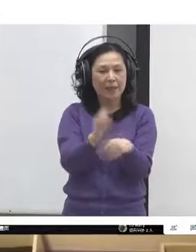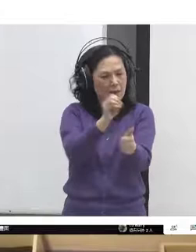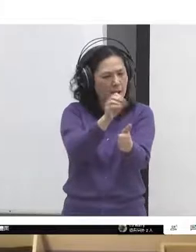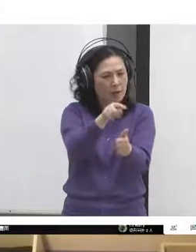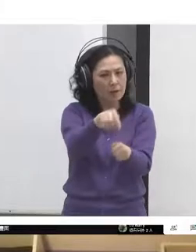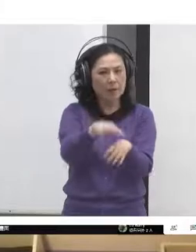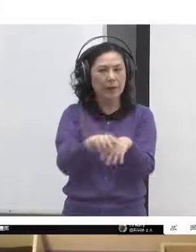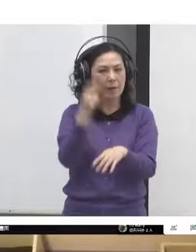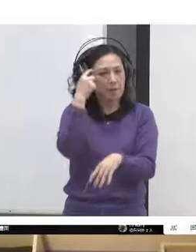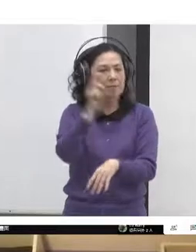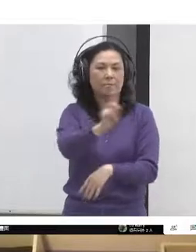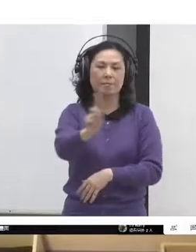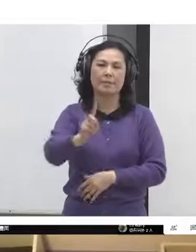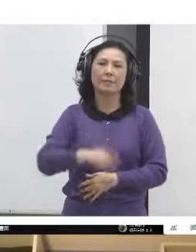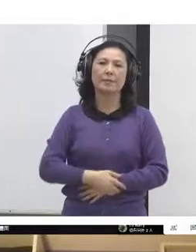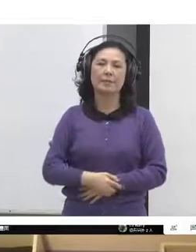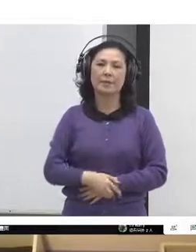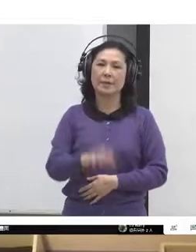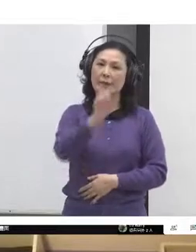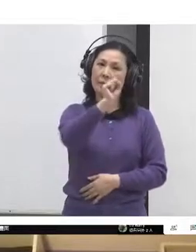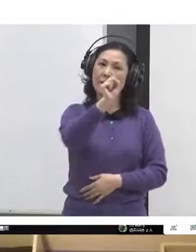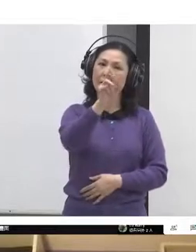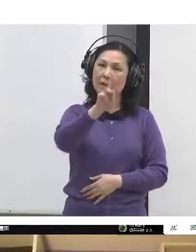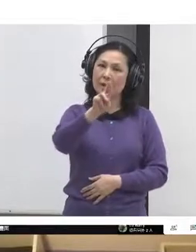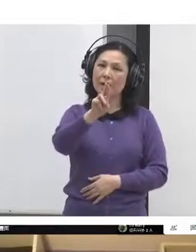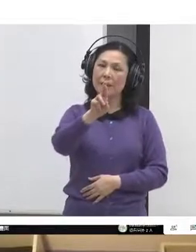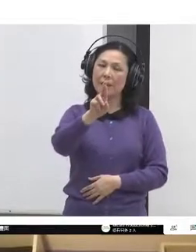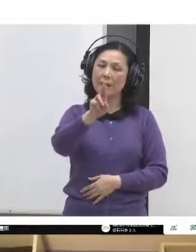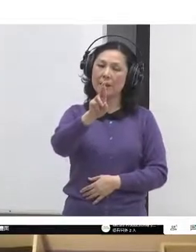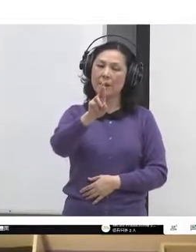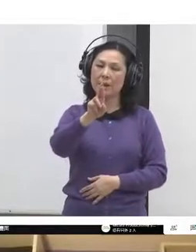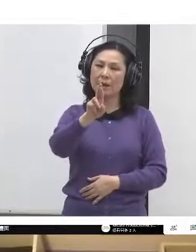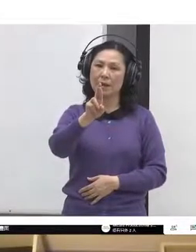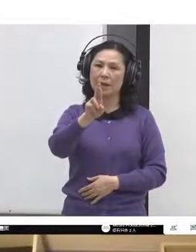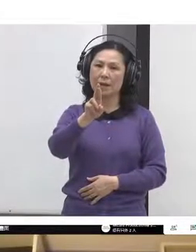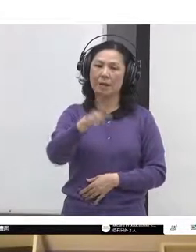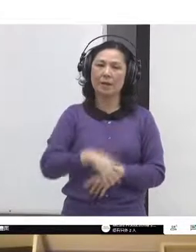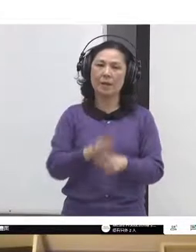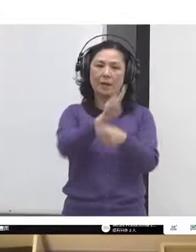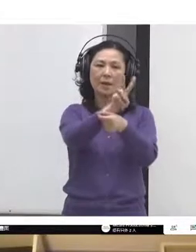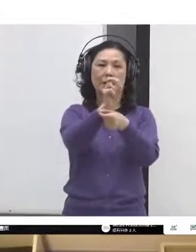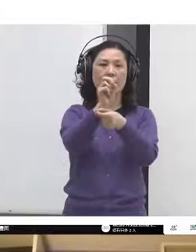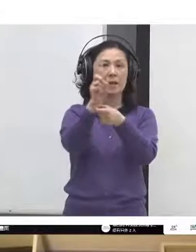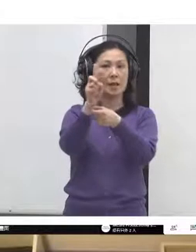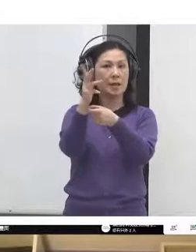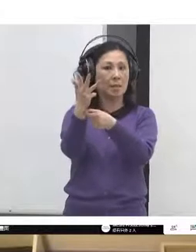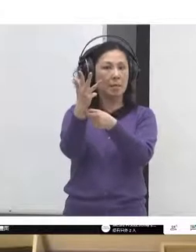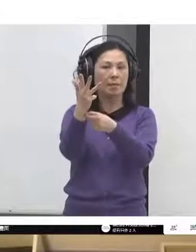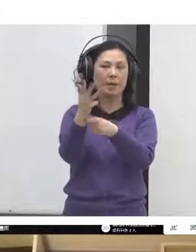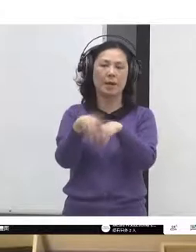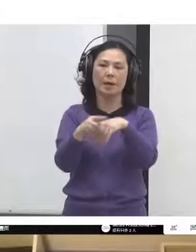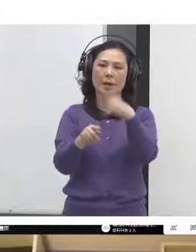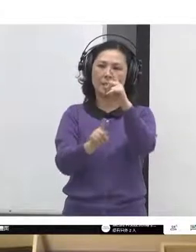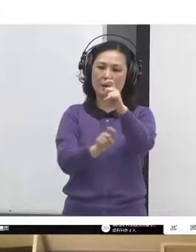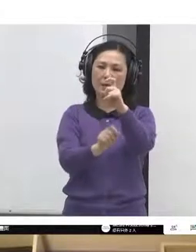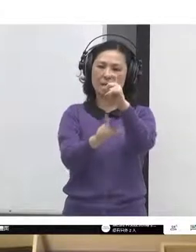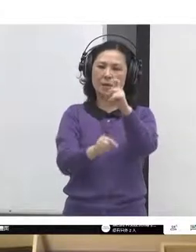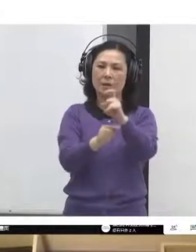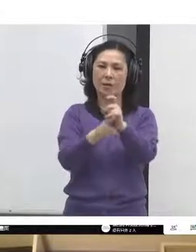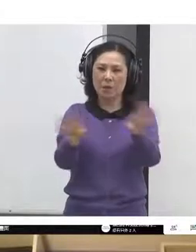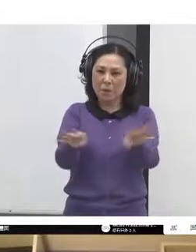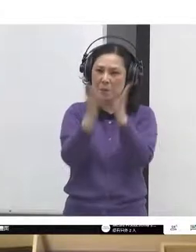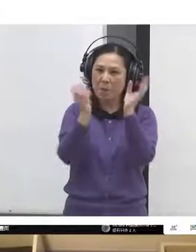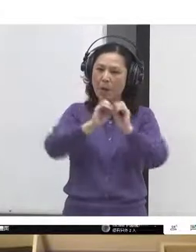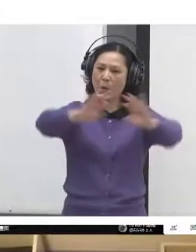XR launched in October 2018. And in the UK, we did our first national